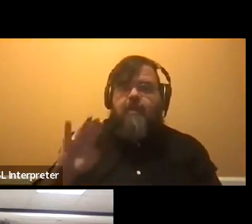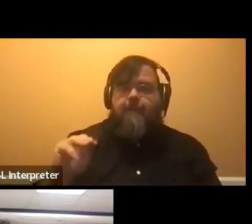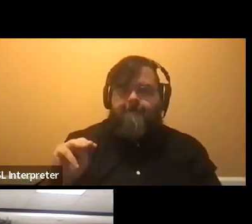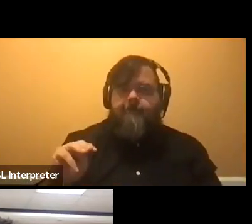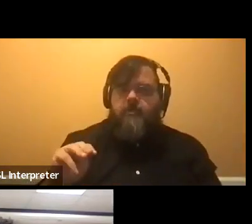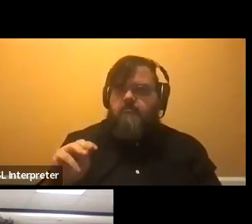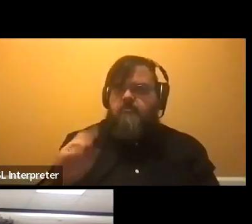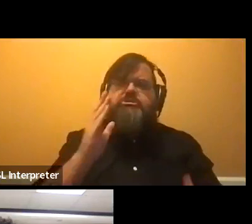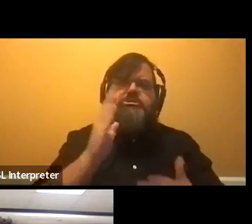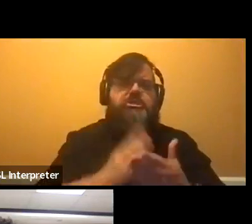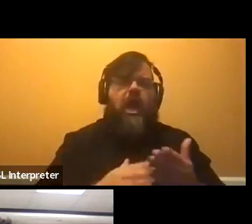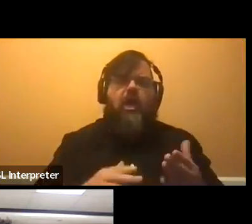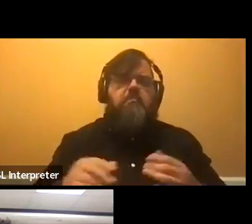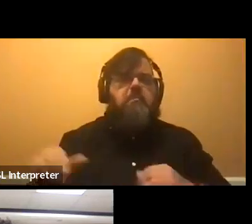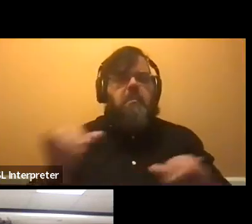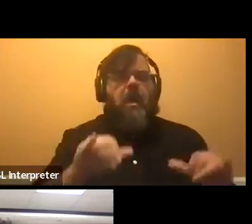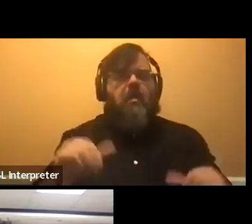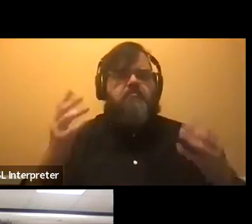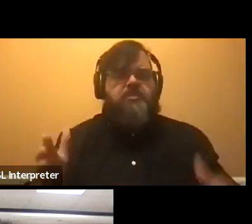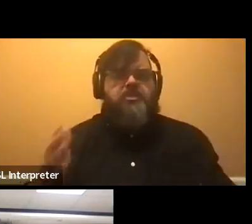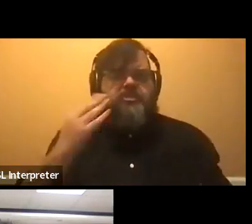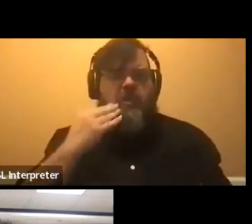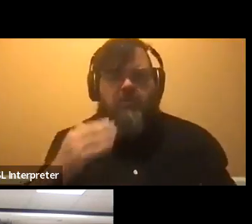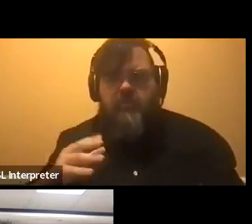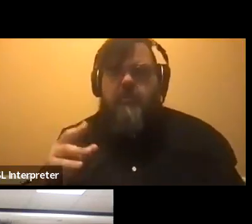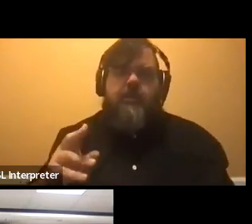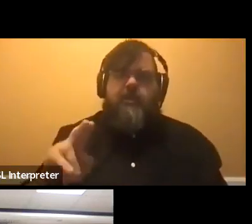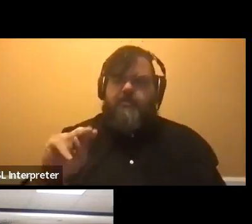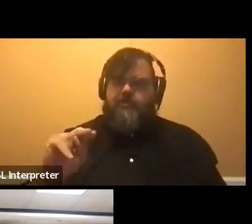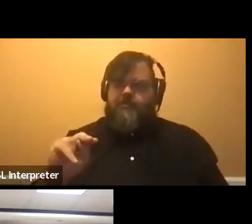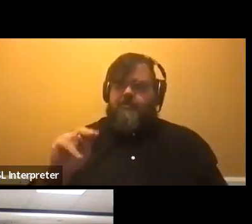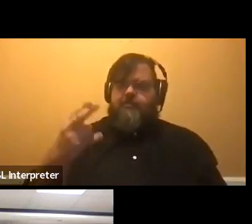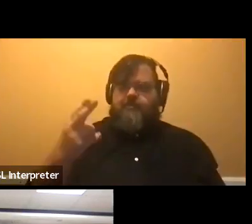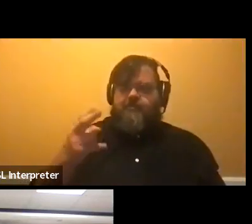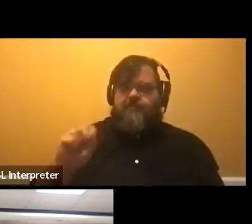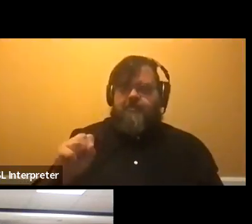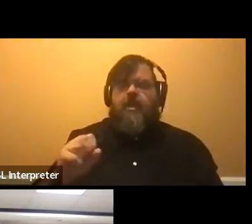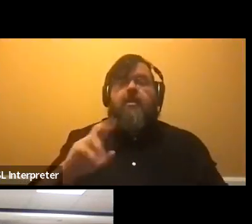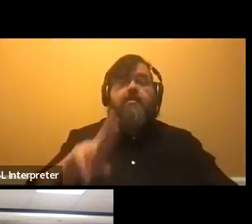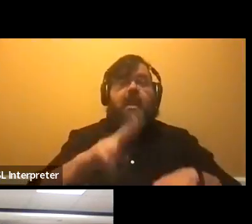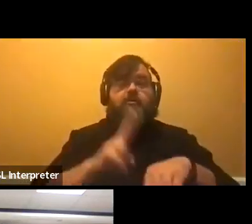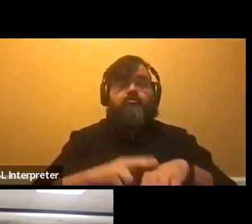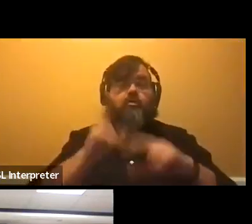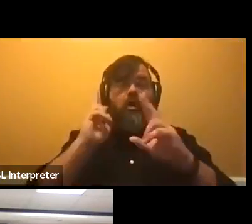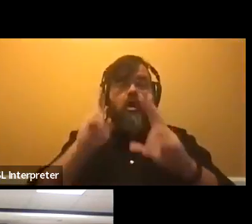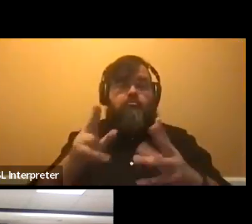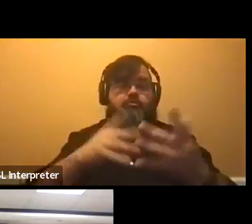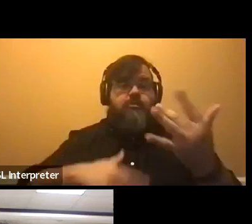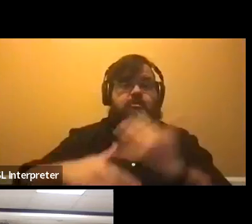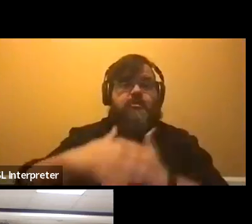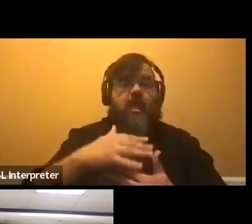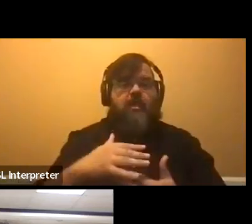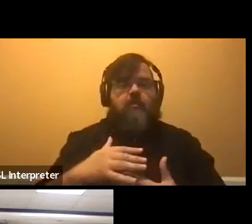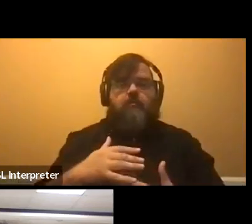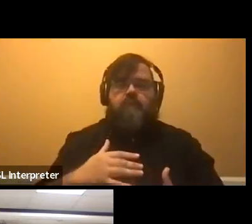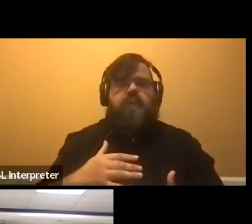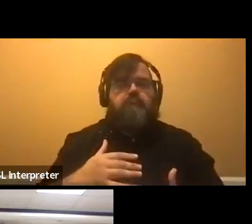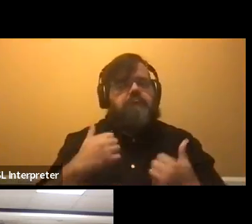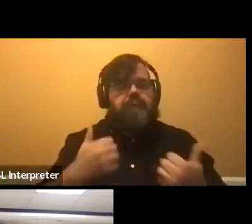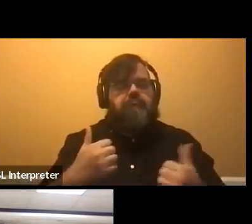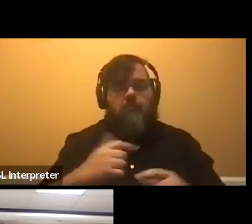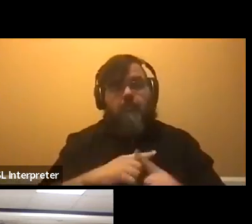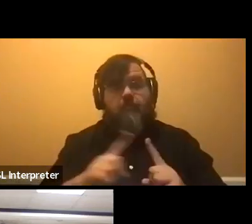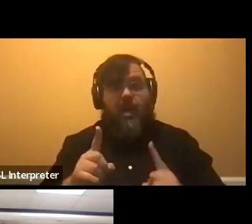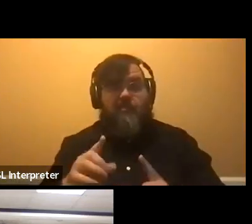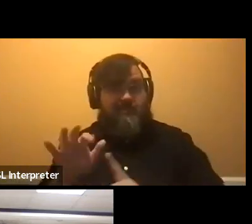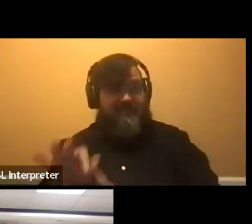common that we know, um, you know, national honor society, things like that. But if it's something that's very unique and very special, you really need to be explaining that